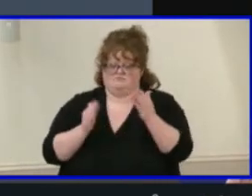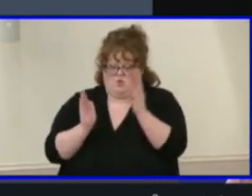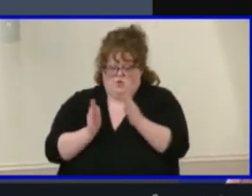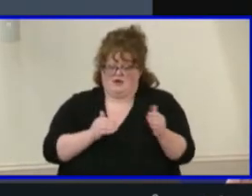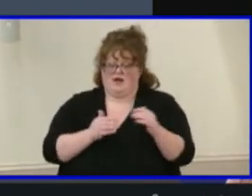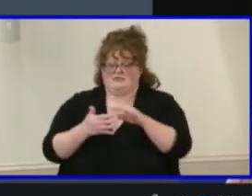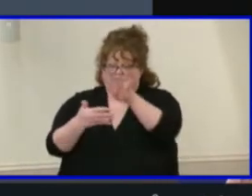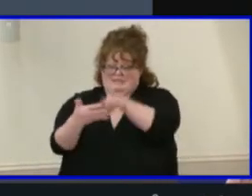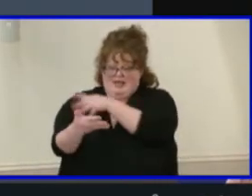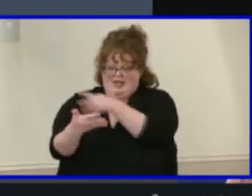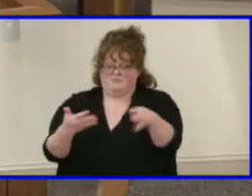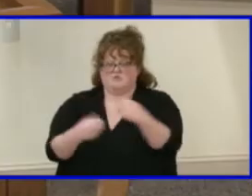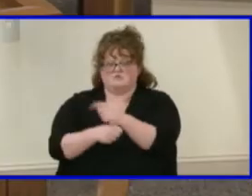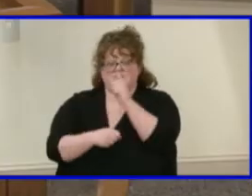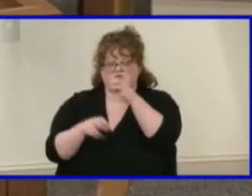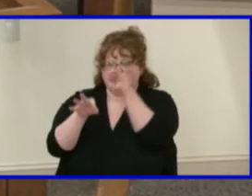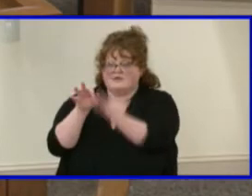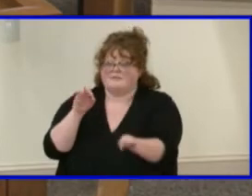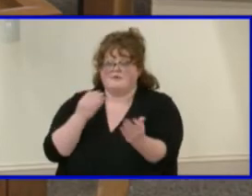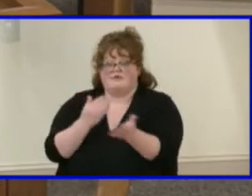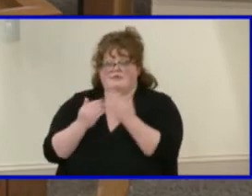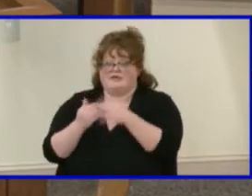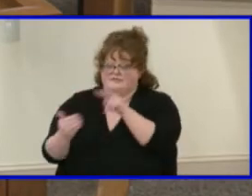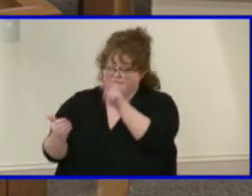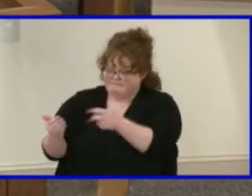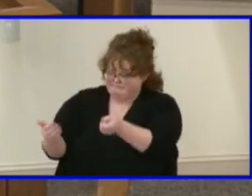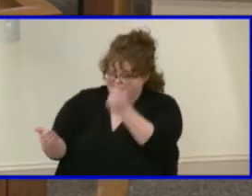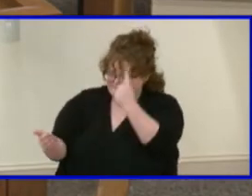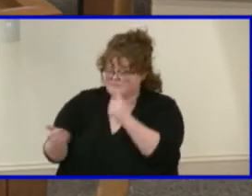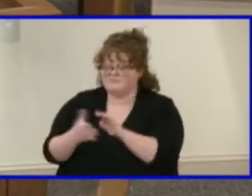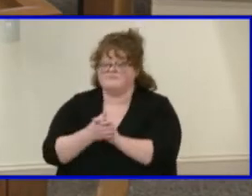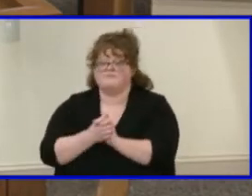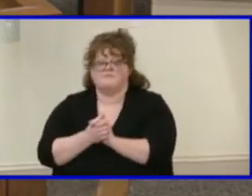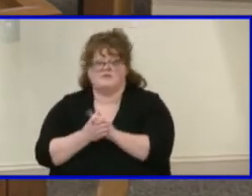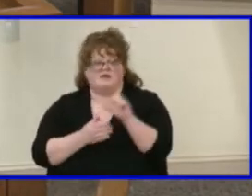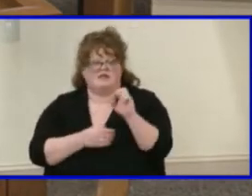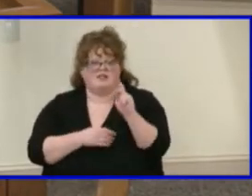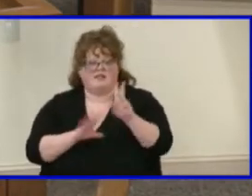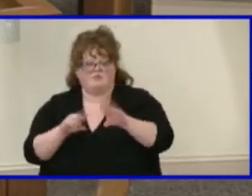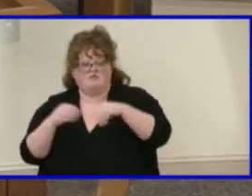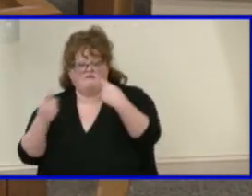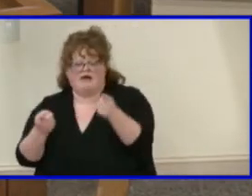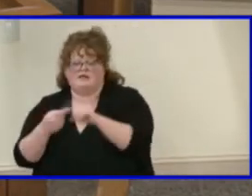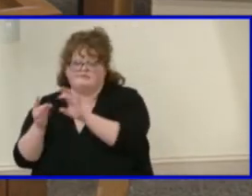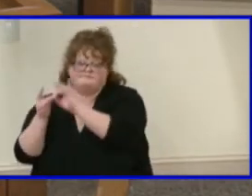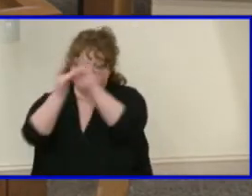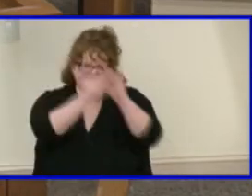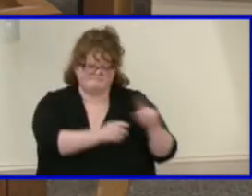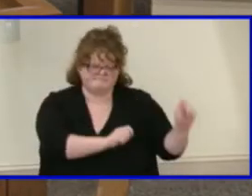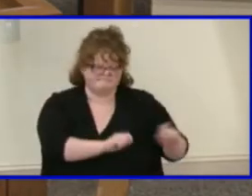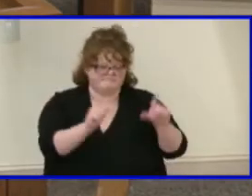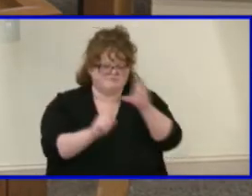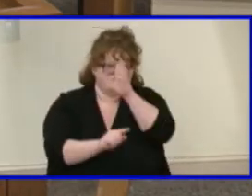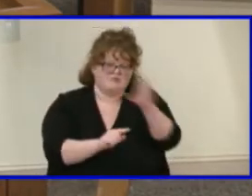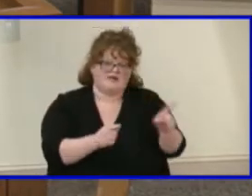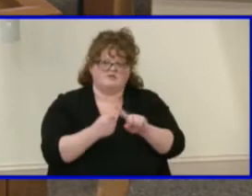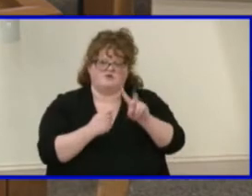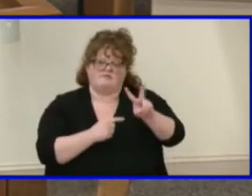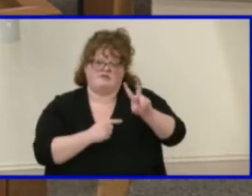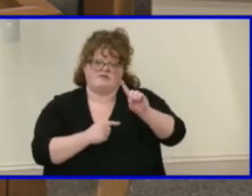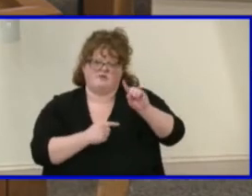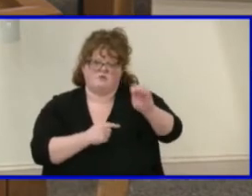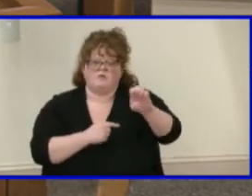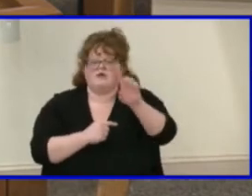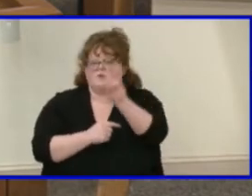simplify content and increase readability. And a link was provided to take users directly to the VDOE site for real-time